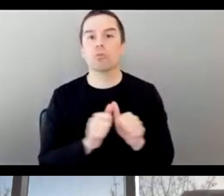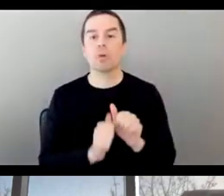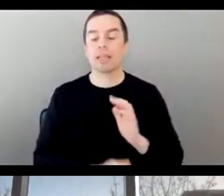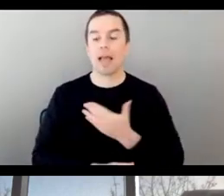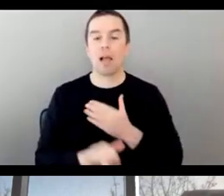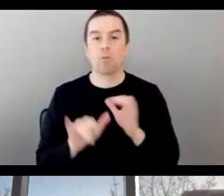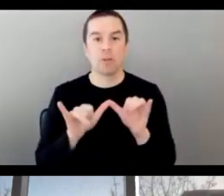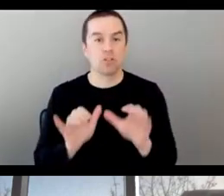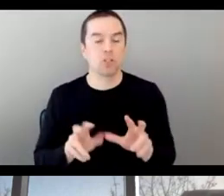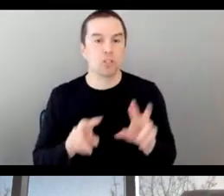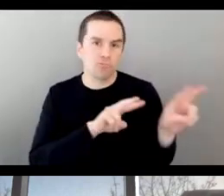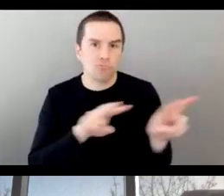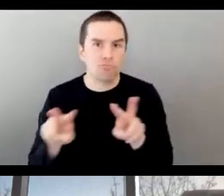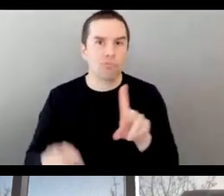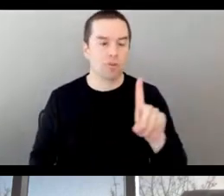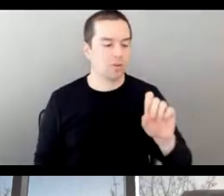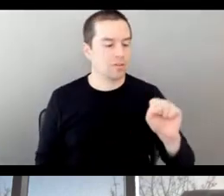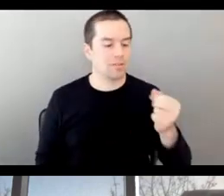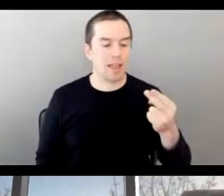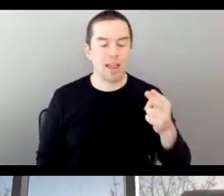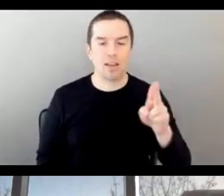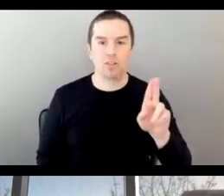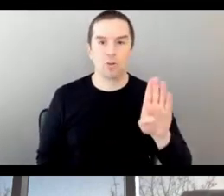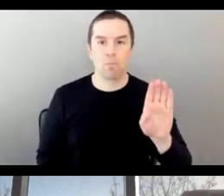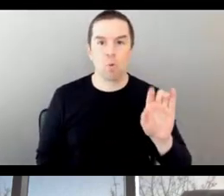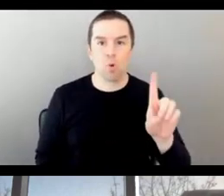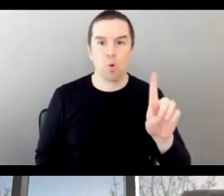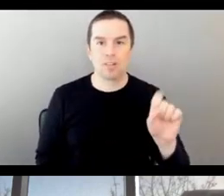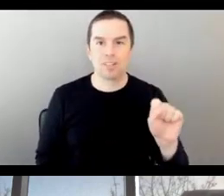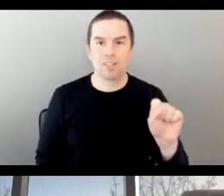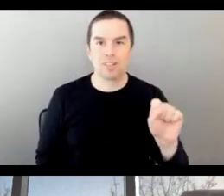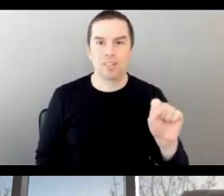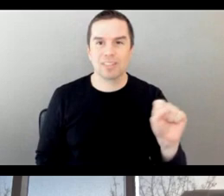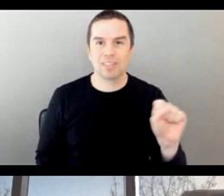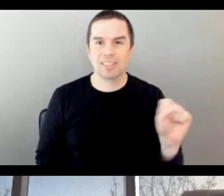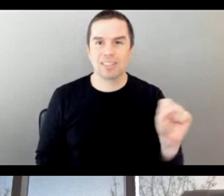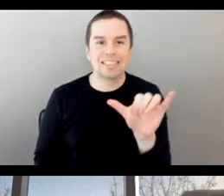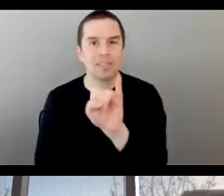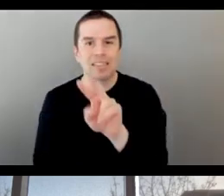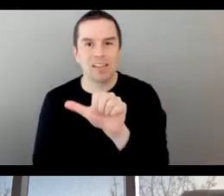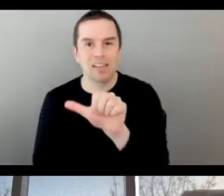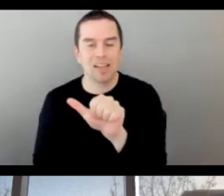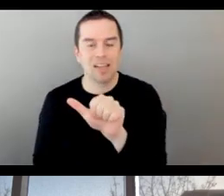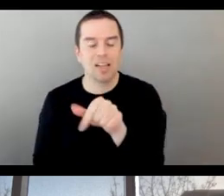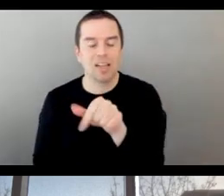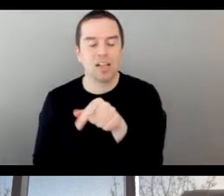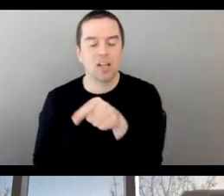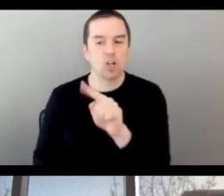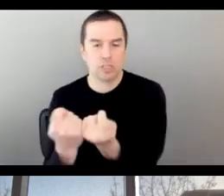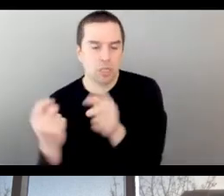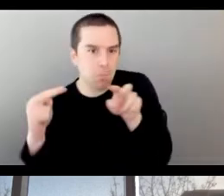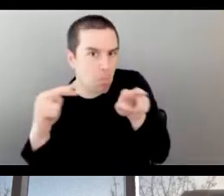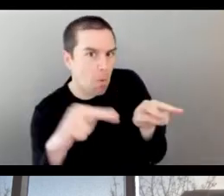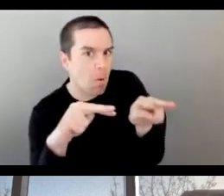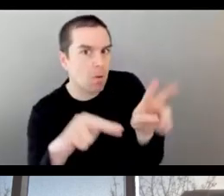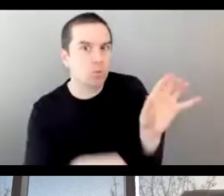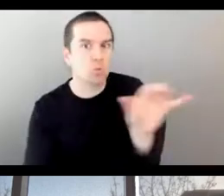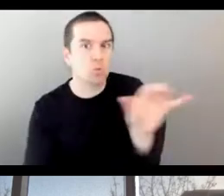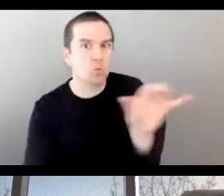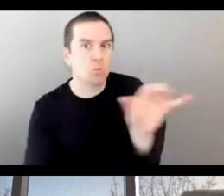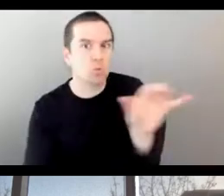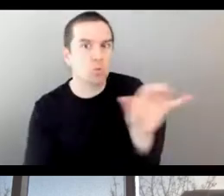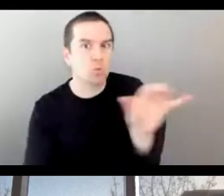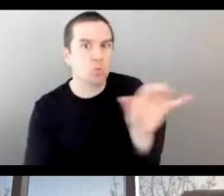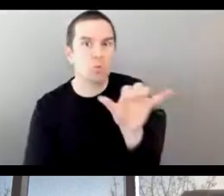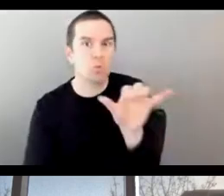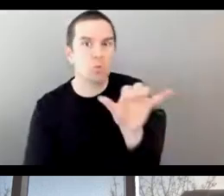was just to see how the app was going. And it performed, you know, amazingly well. Brilliant. Great.